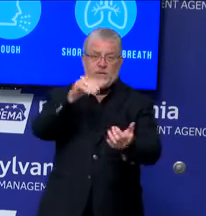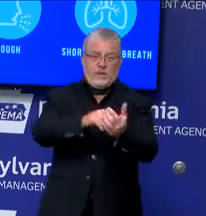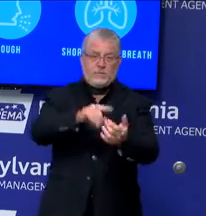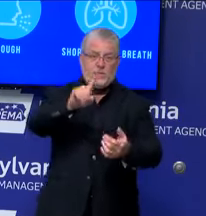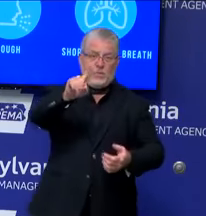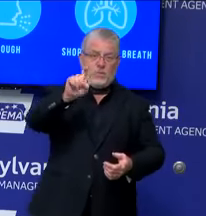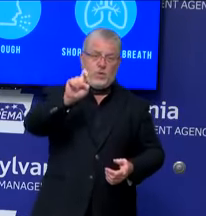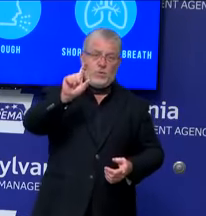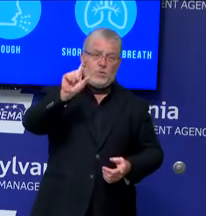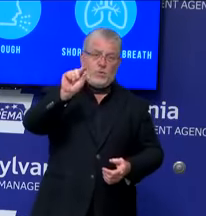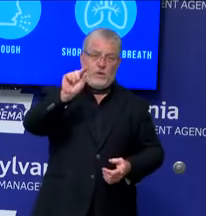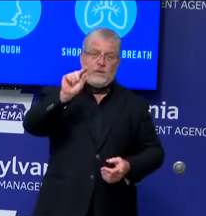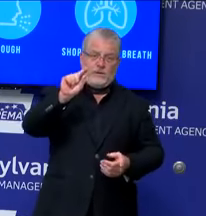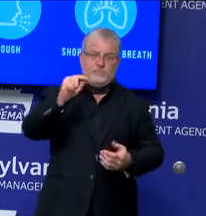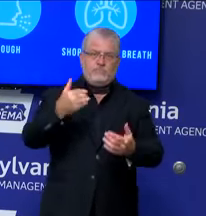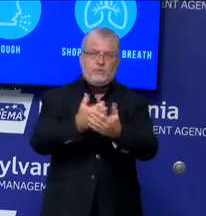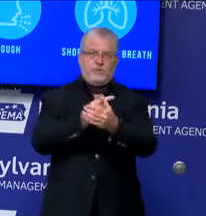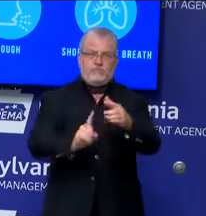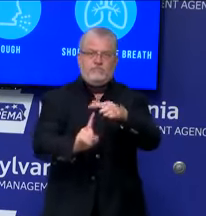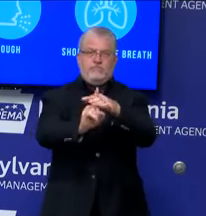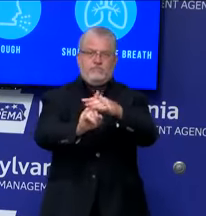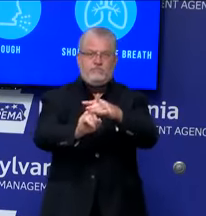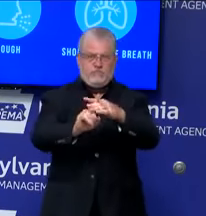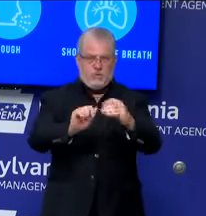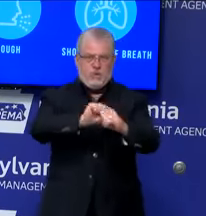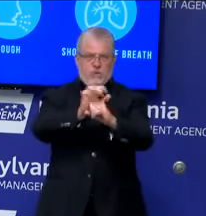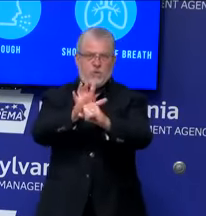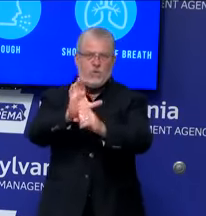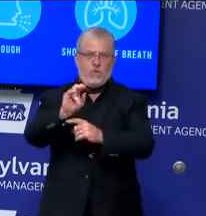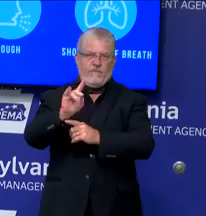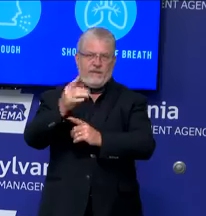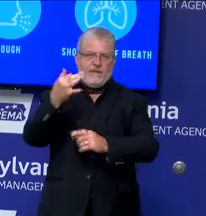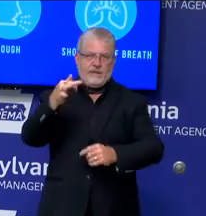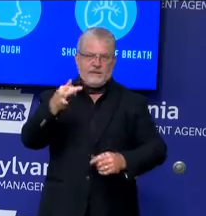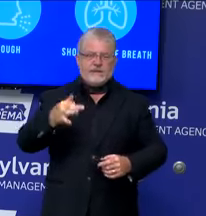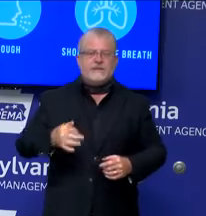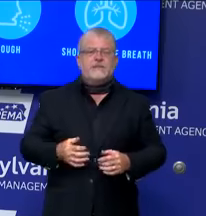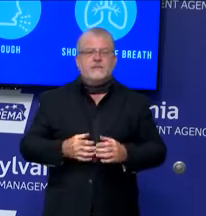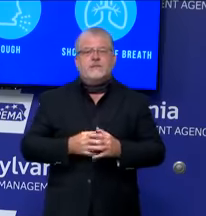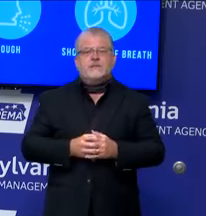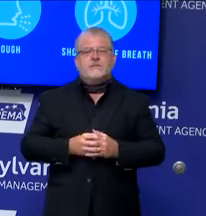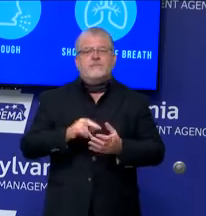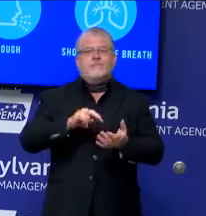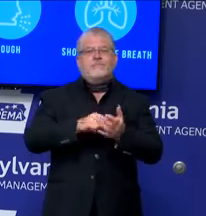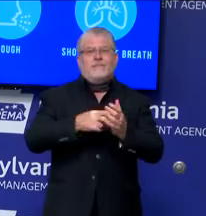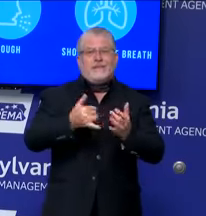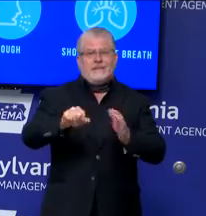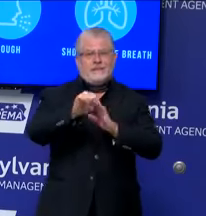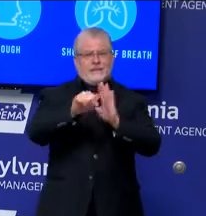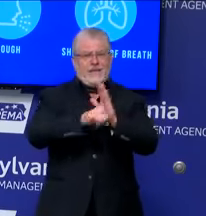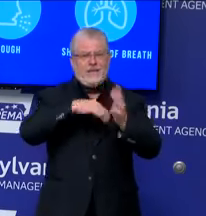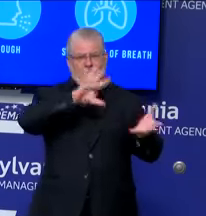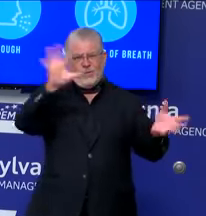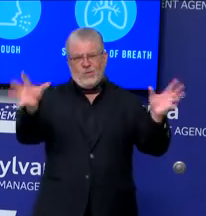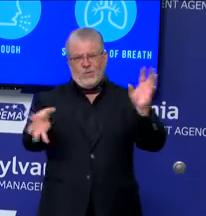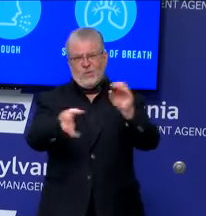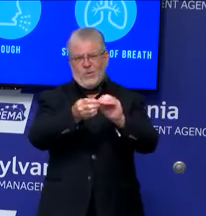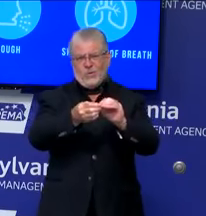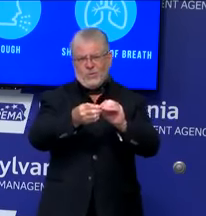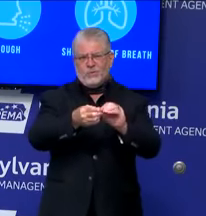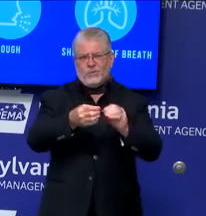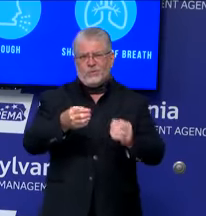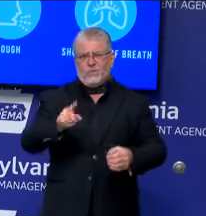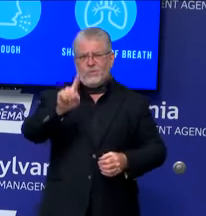new cases of COVID-19. This brings our statewide total to 109